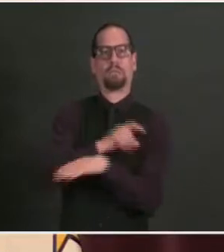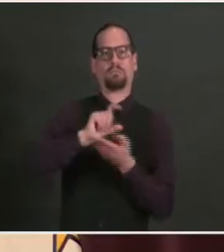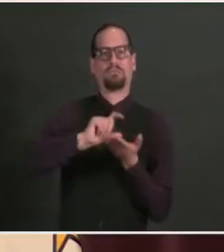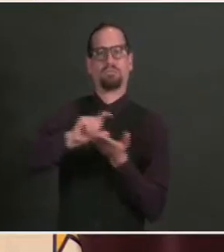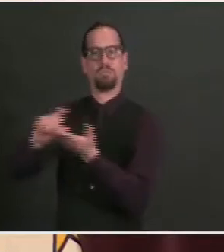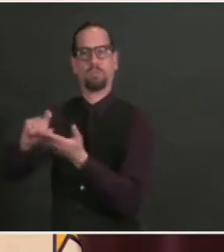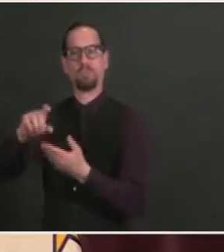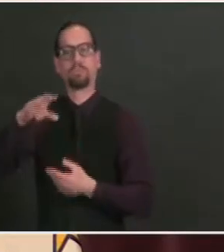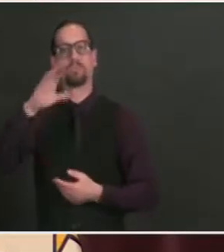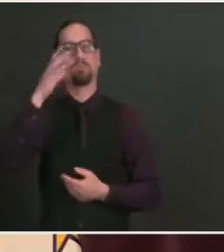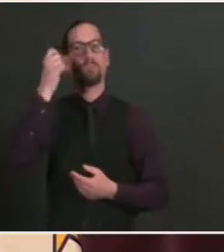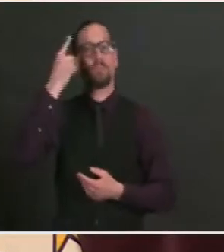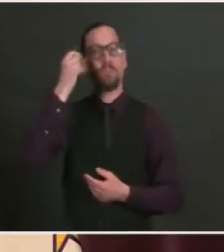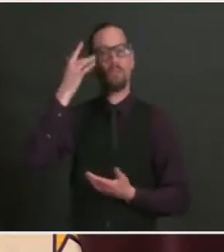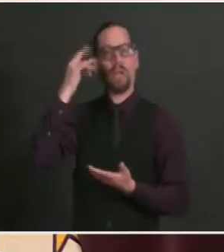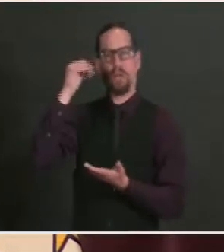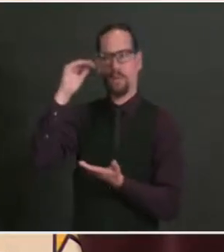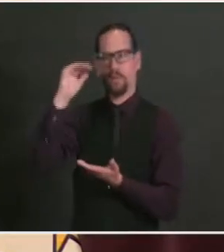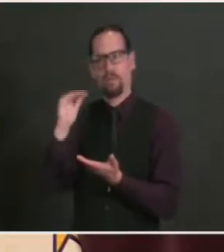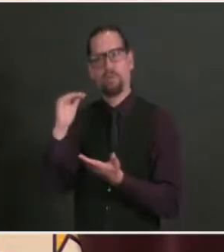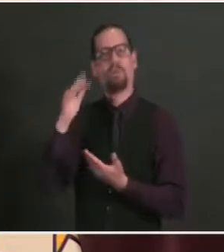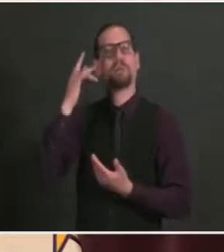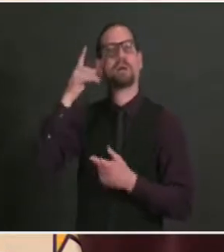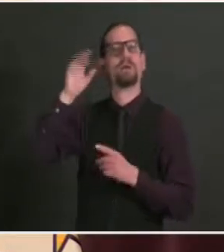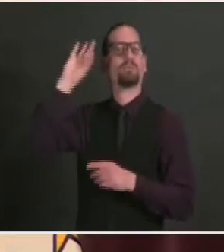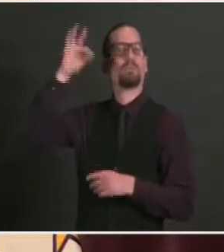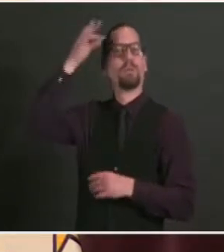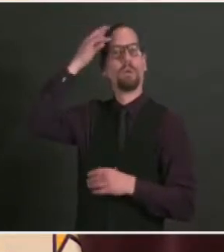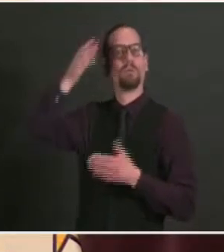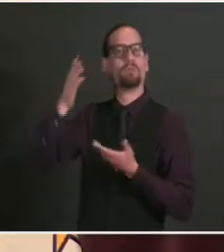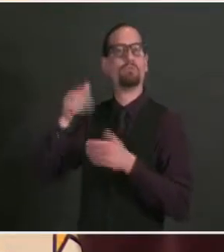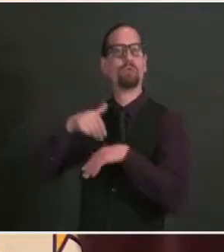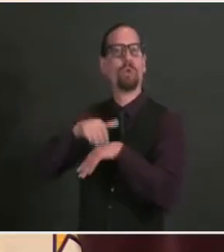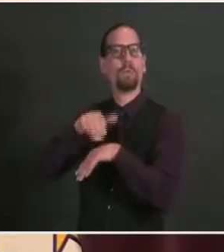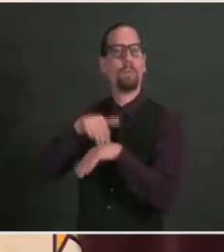fluctuations of the amount of vaccine that were allocated from the federal government.